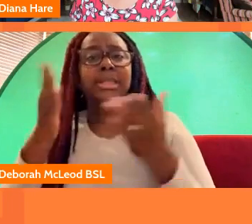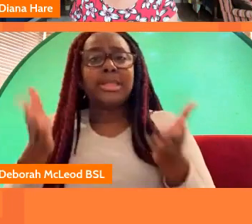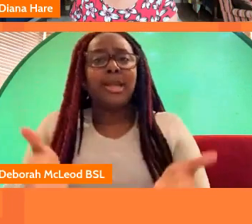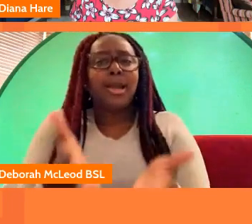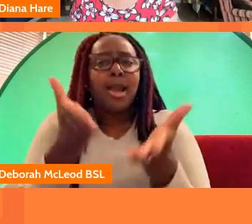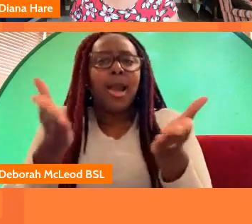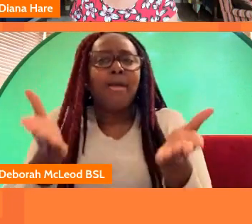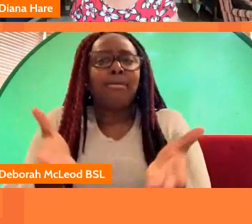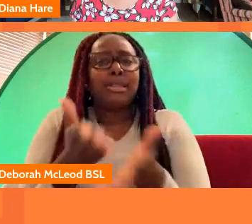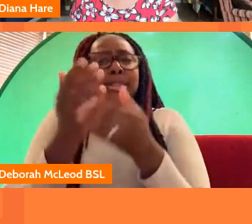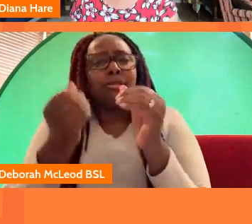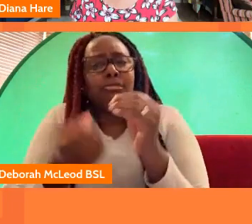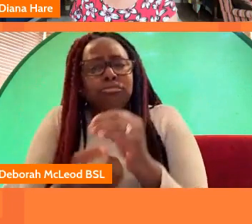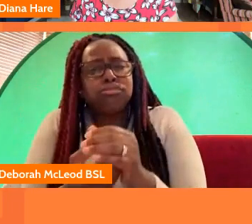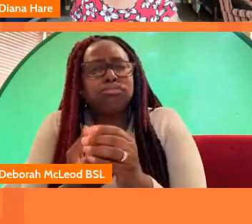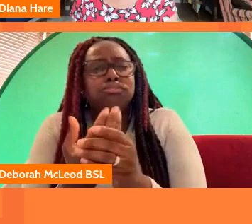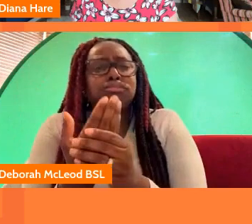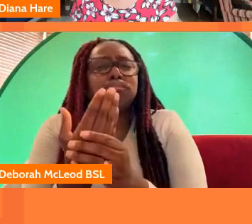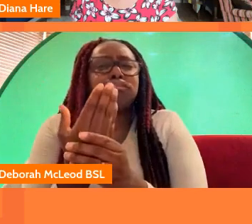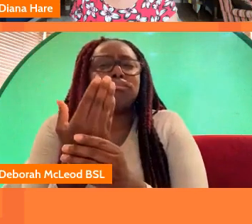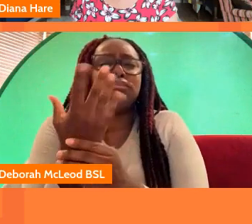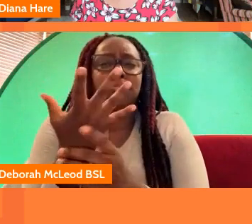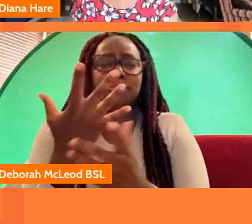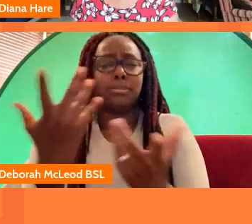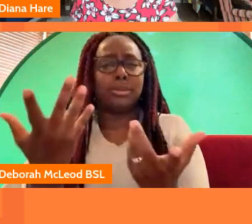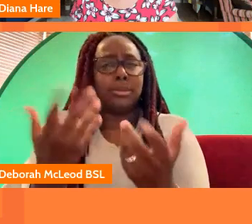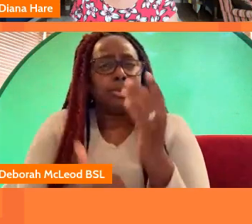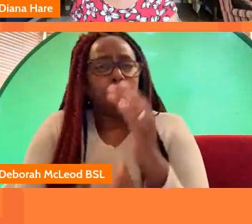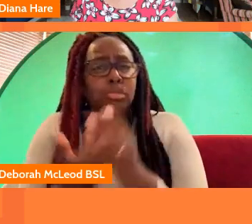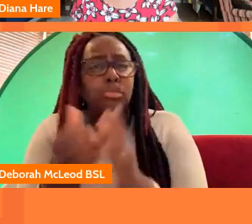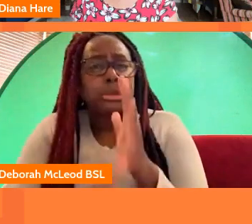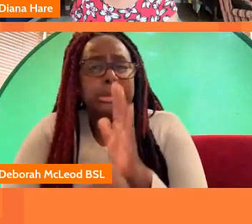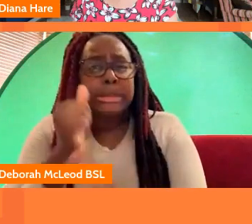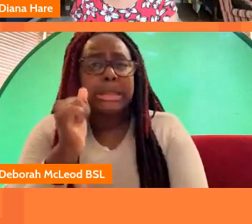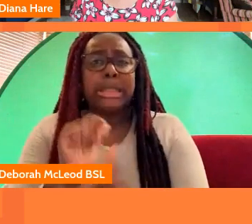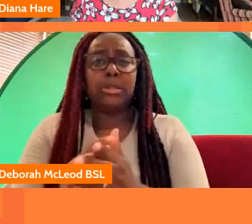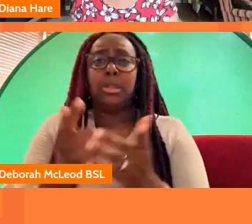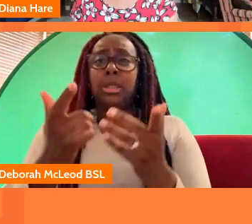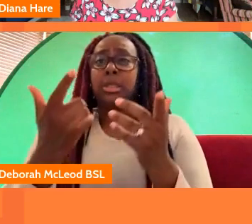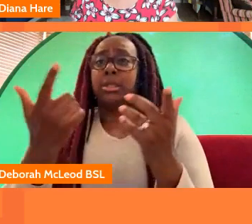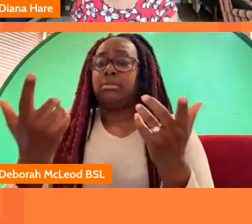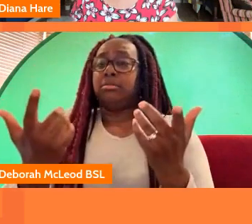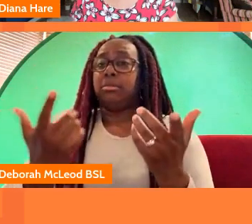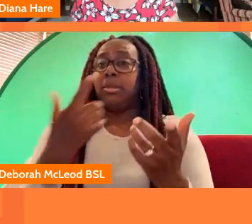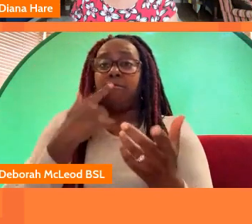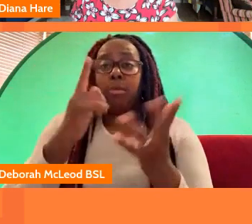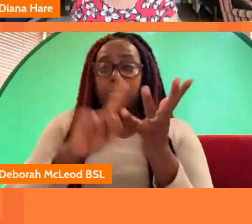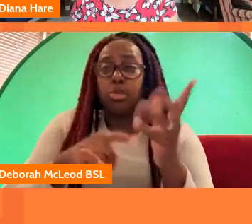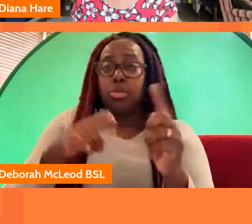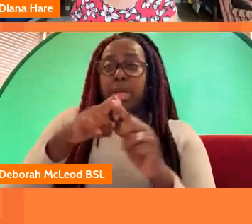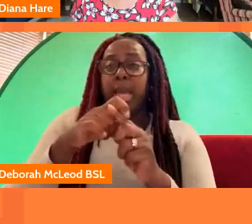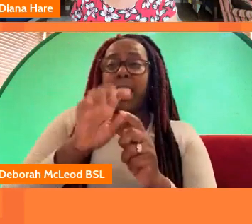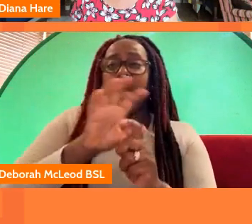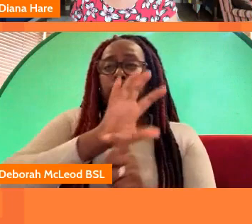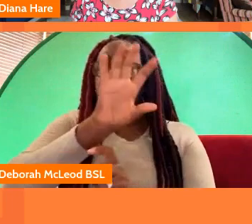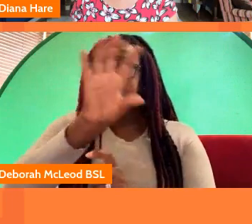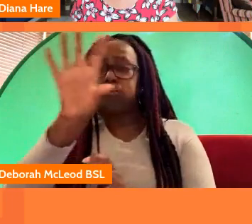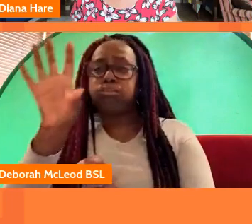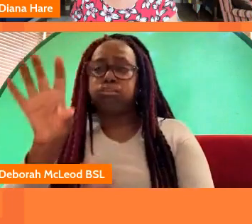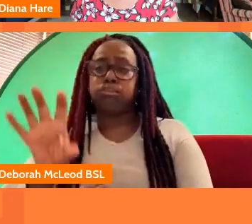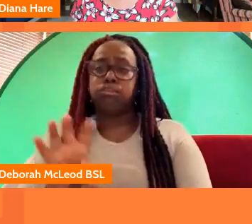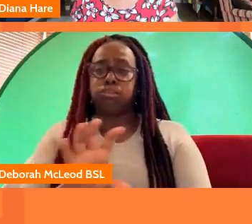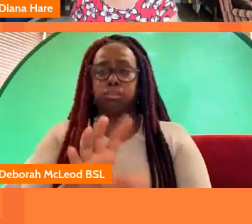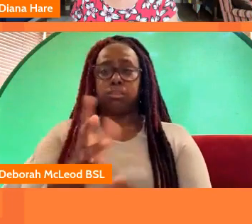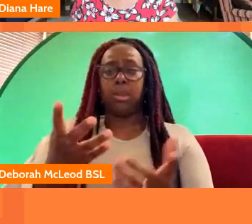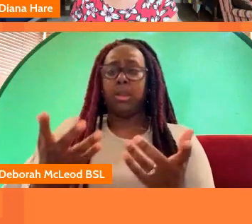nurturing new talent to come through um from across across the the uk nations and and i just